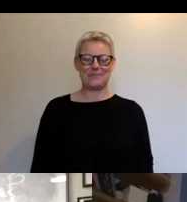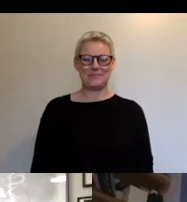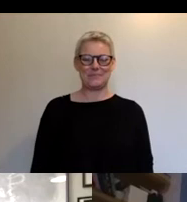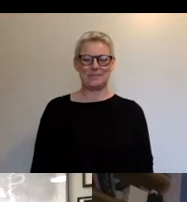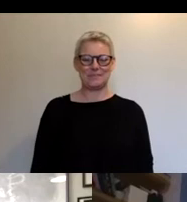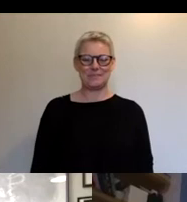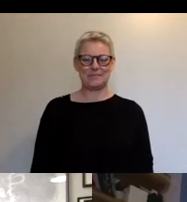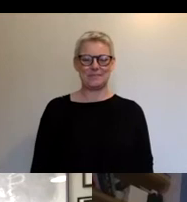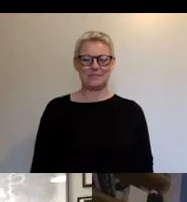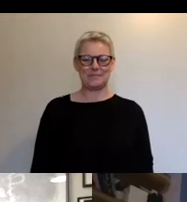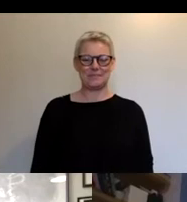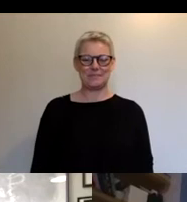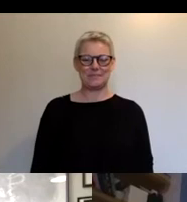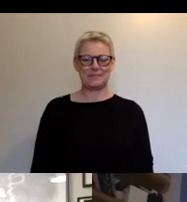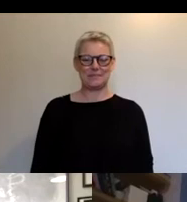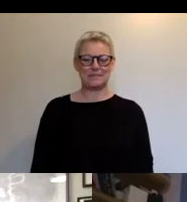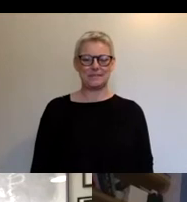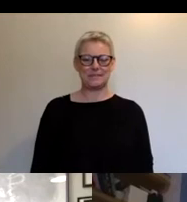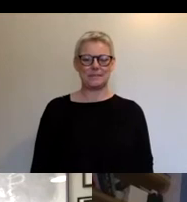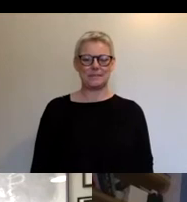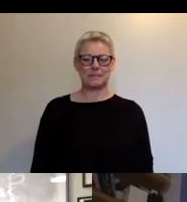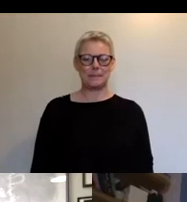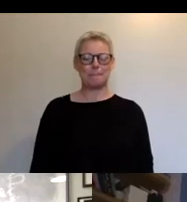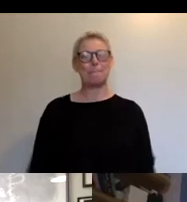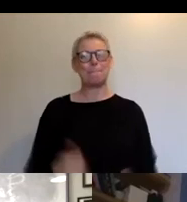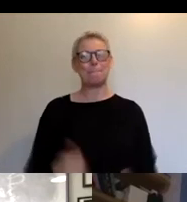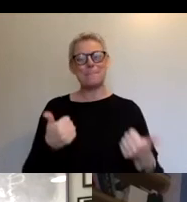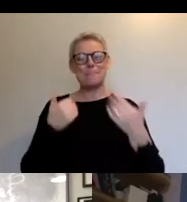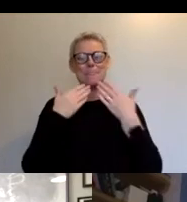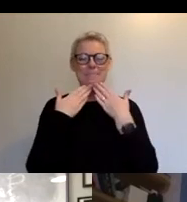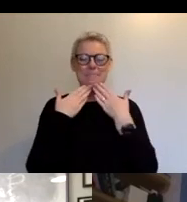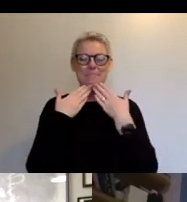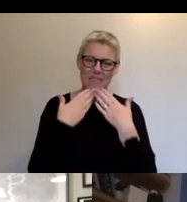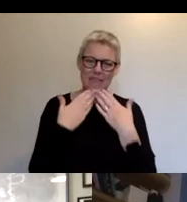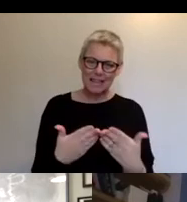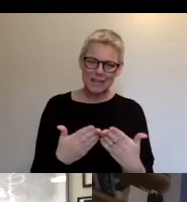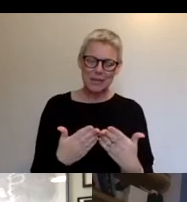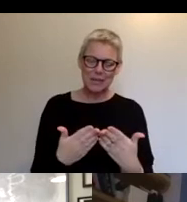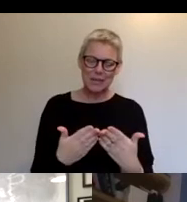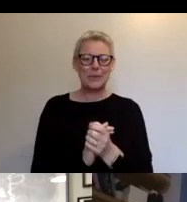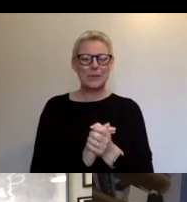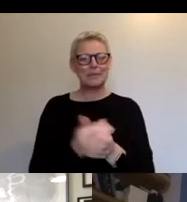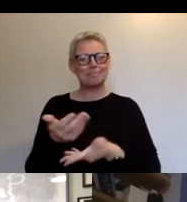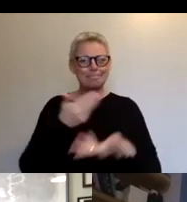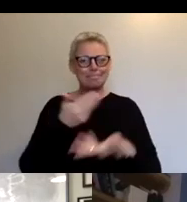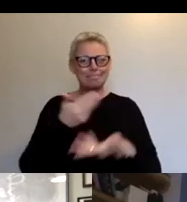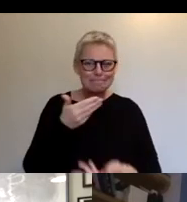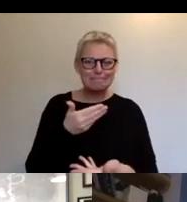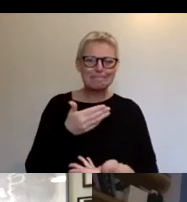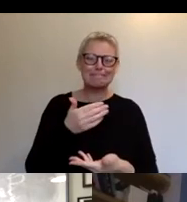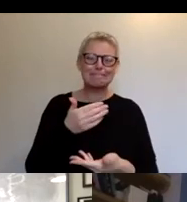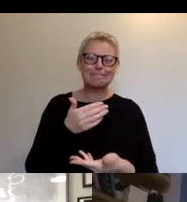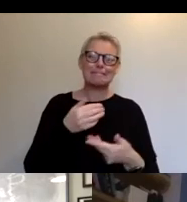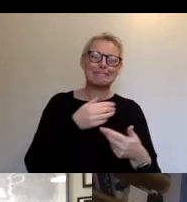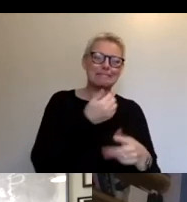Great. Thank you all for, for kind of taking us through those journeys. And I guess I'll add a little bit